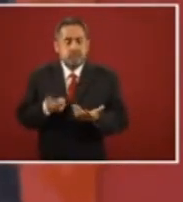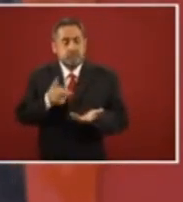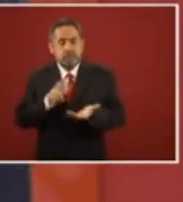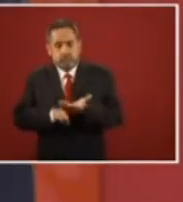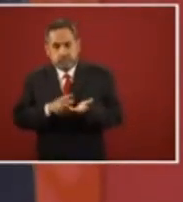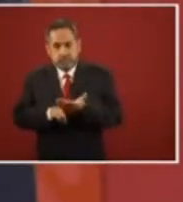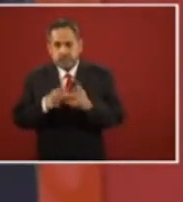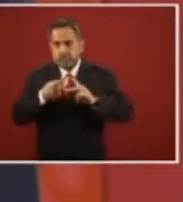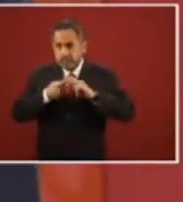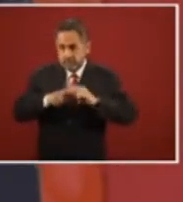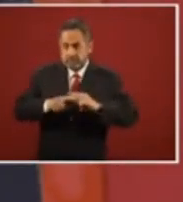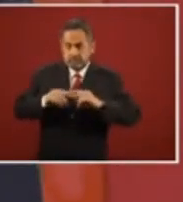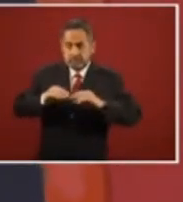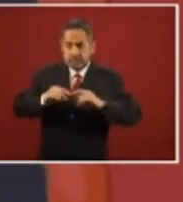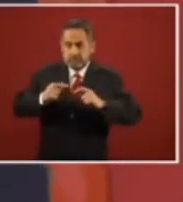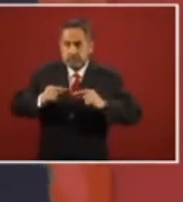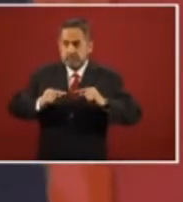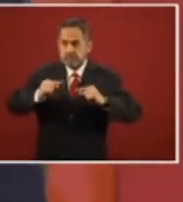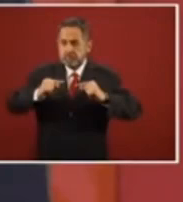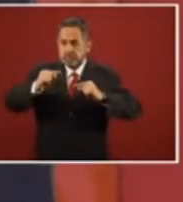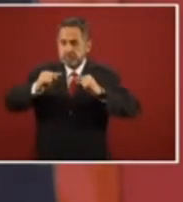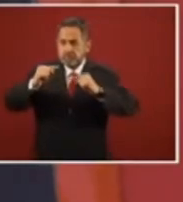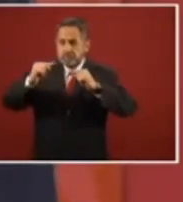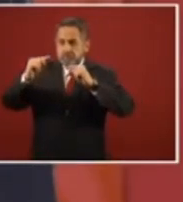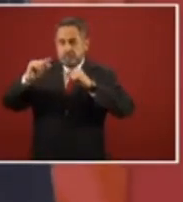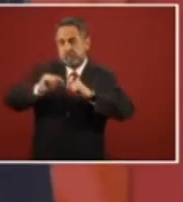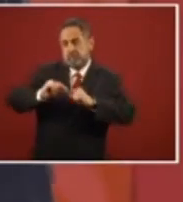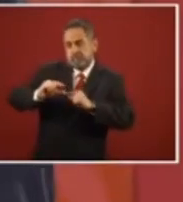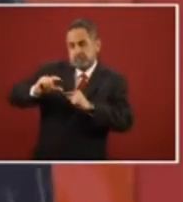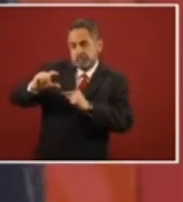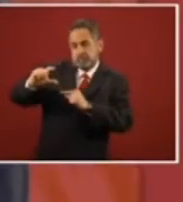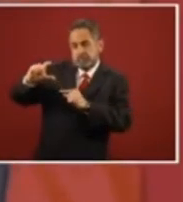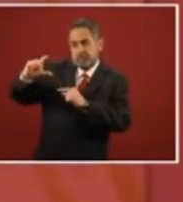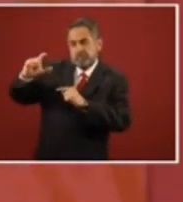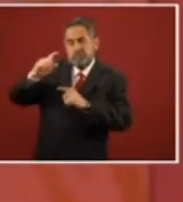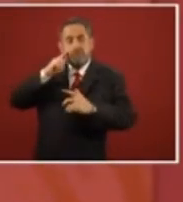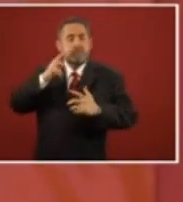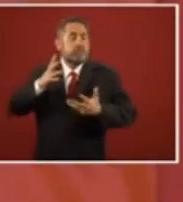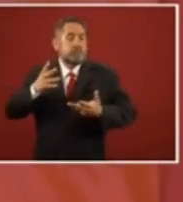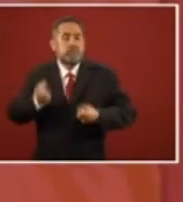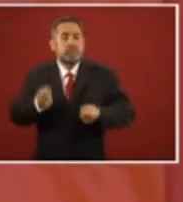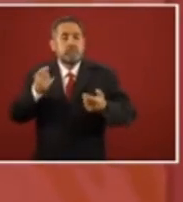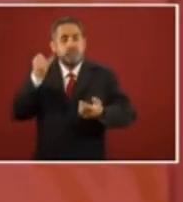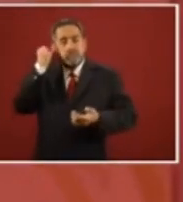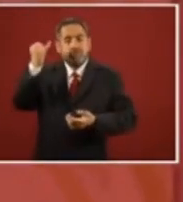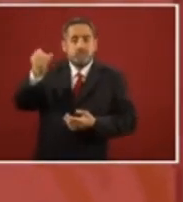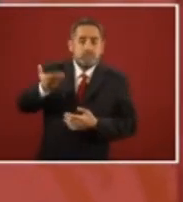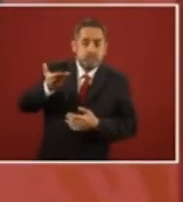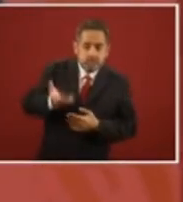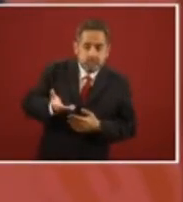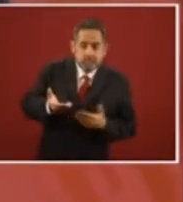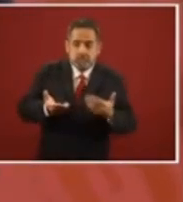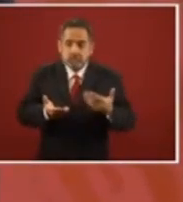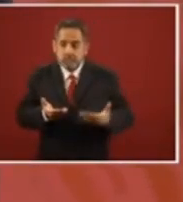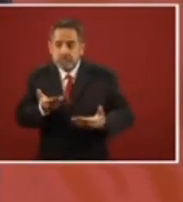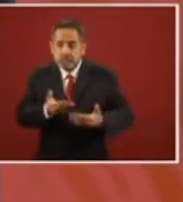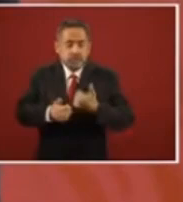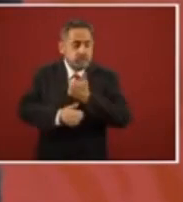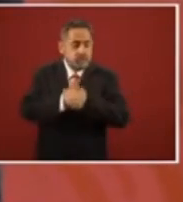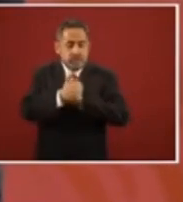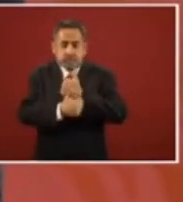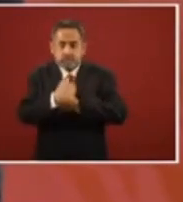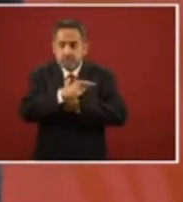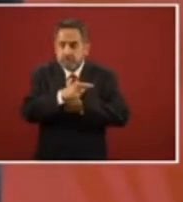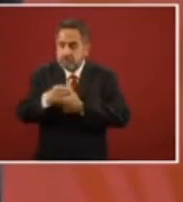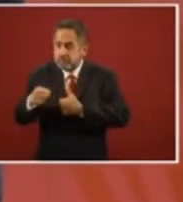That they have a price value. And then you start from there. And people make offers. And then